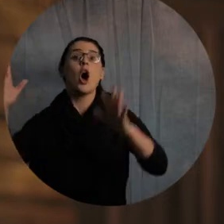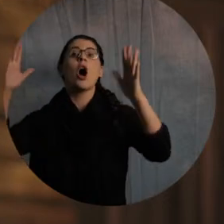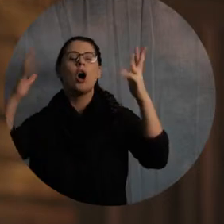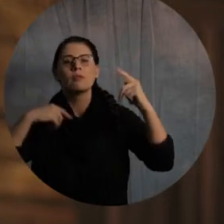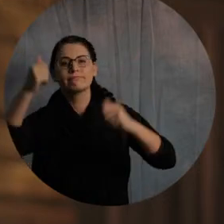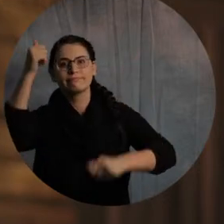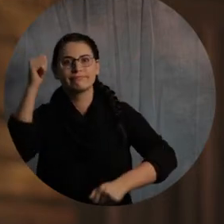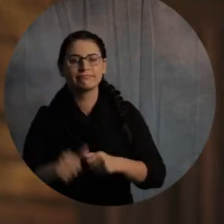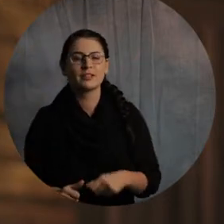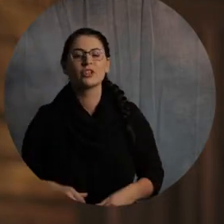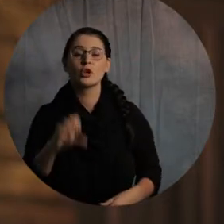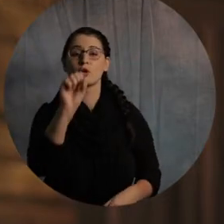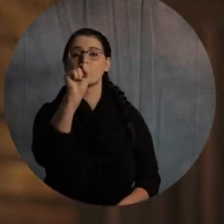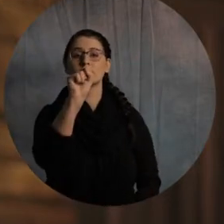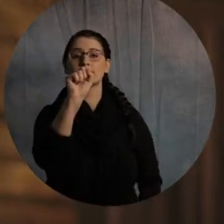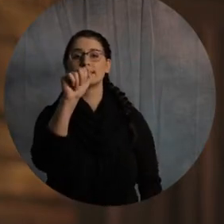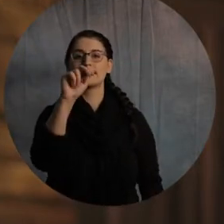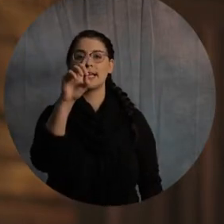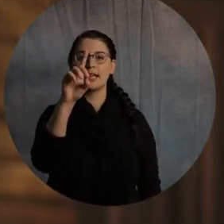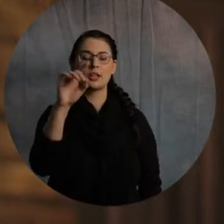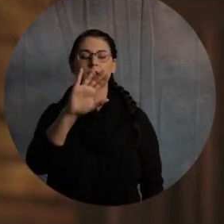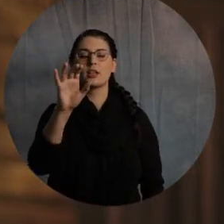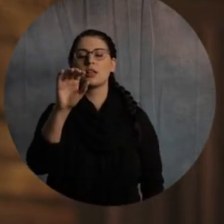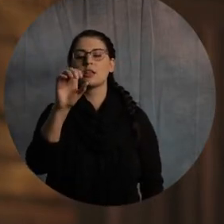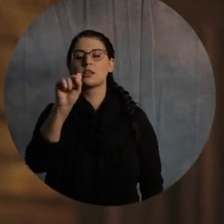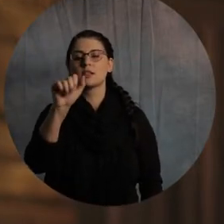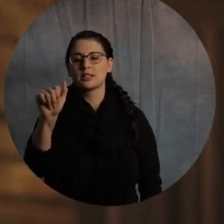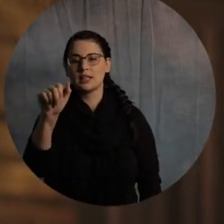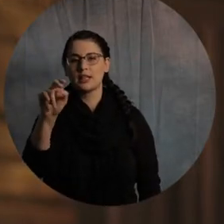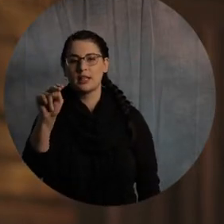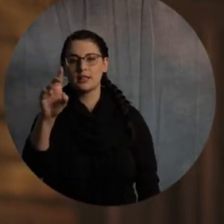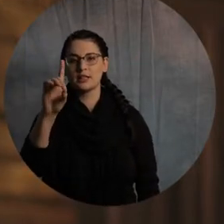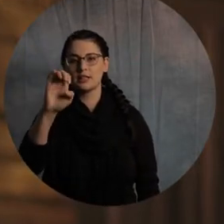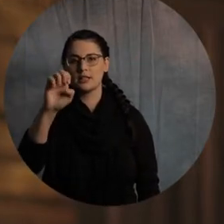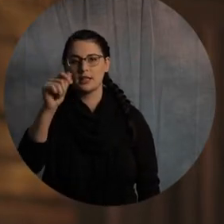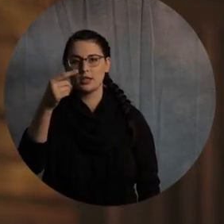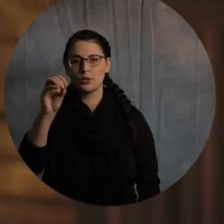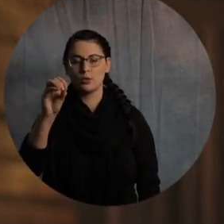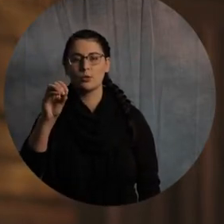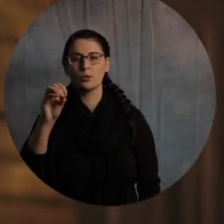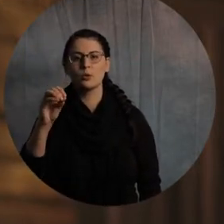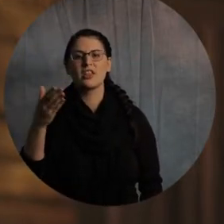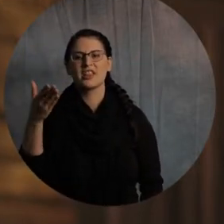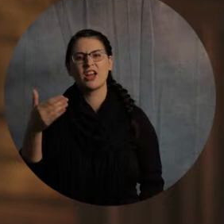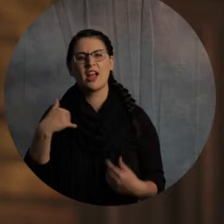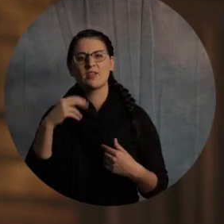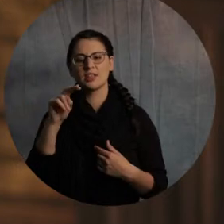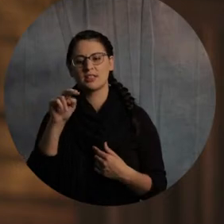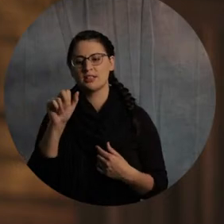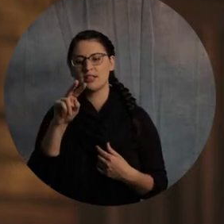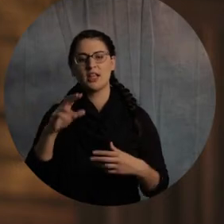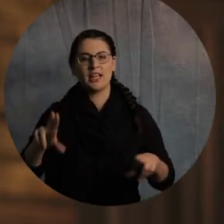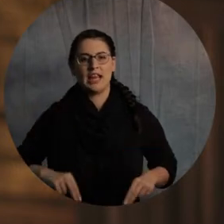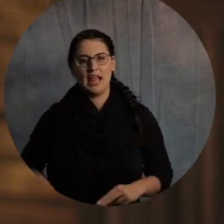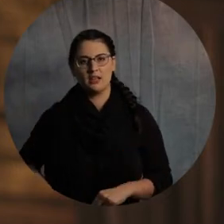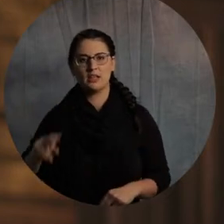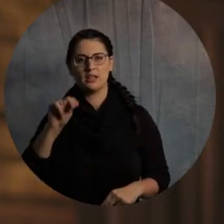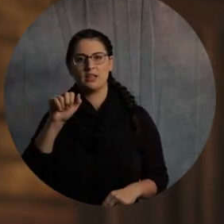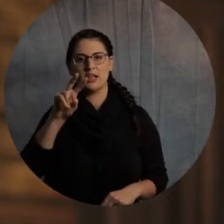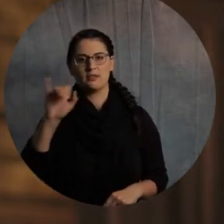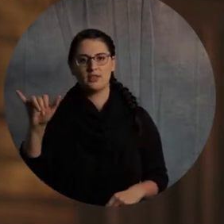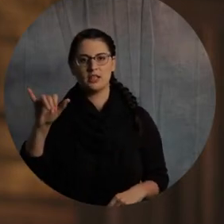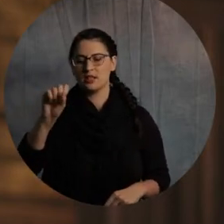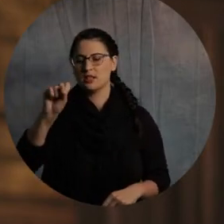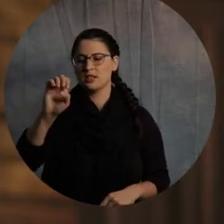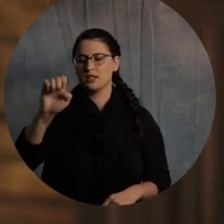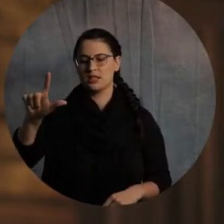So, San Diego. I'm there. San Diego is the... There's a Navy SEAL base there. And he said something in this seminar I was taking with him.